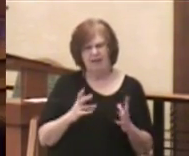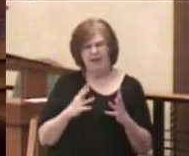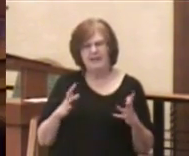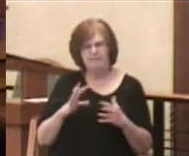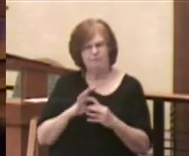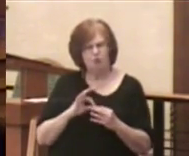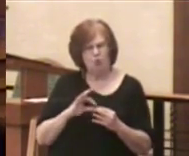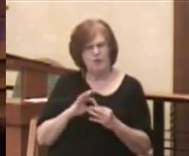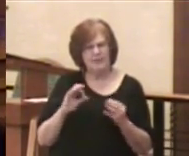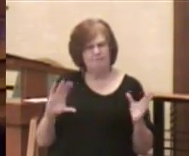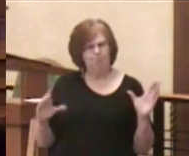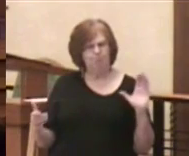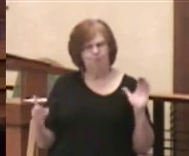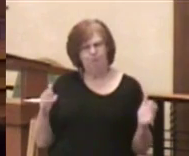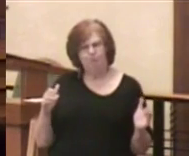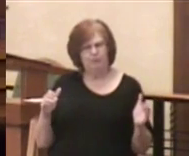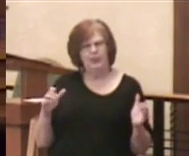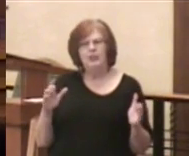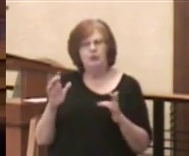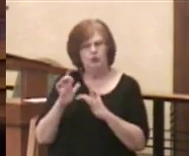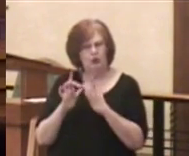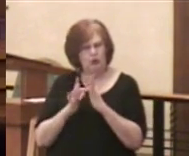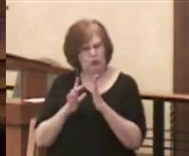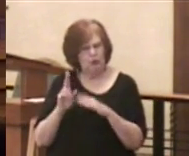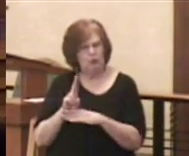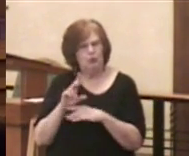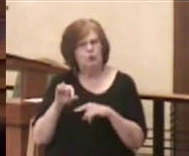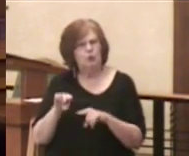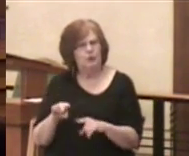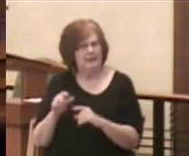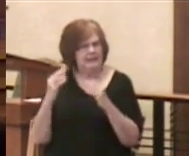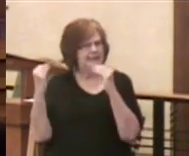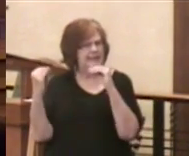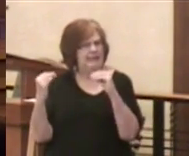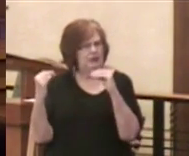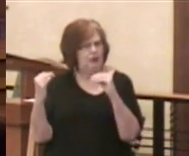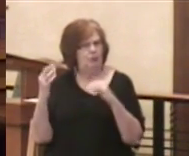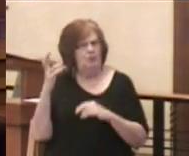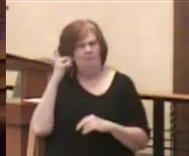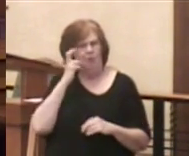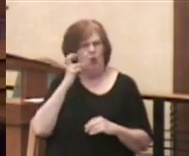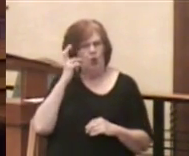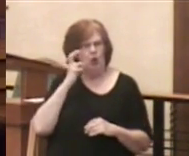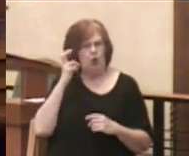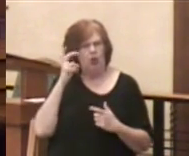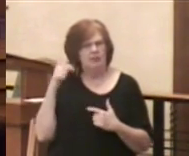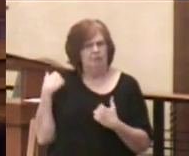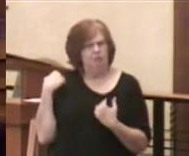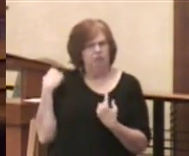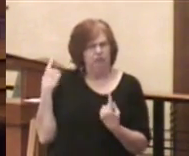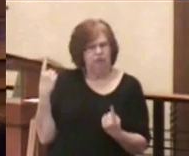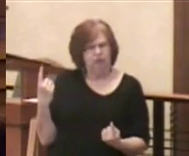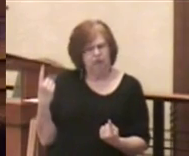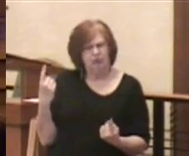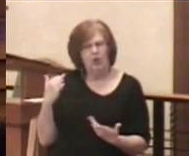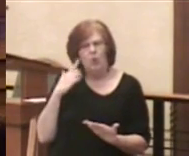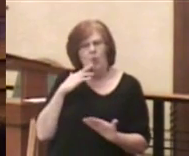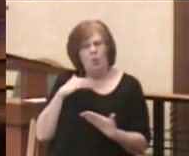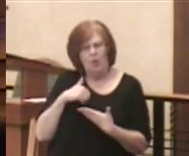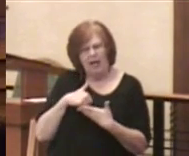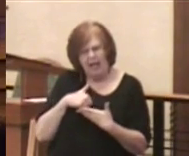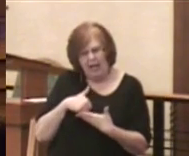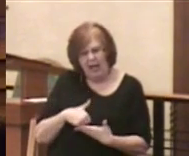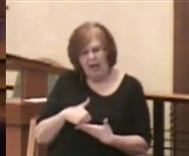parables, that Jesus has used in his teachings, ones that we have heard in these past weeks in worship. And they will help to